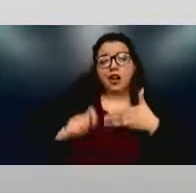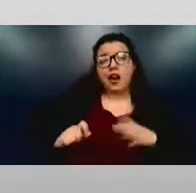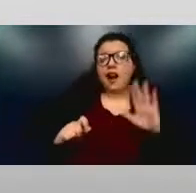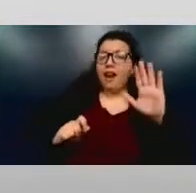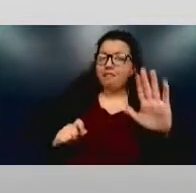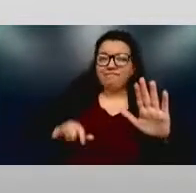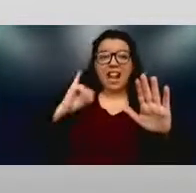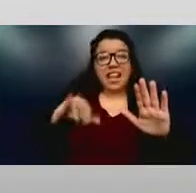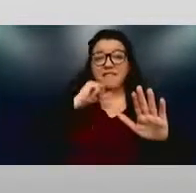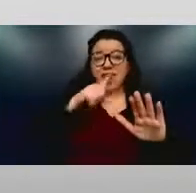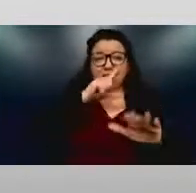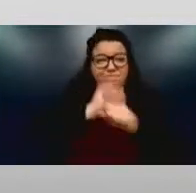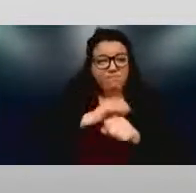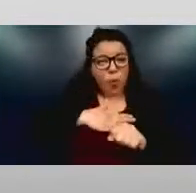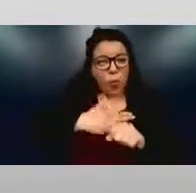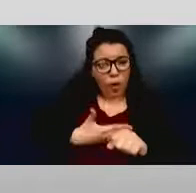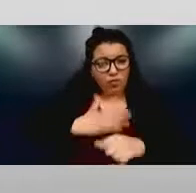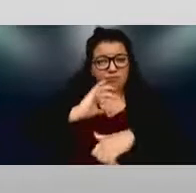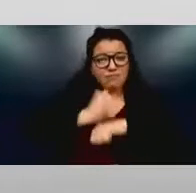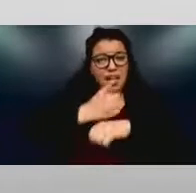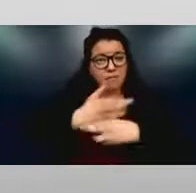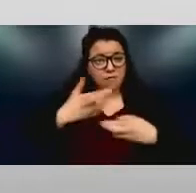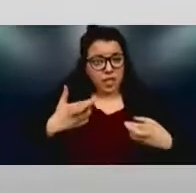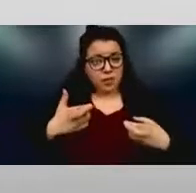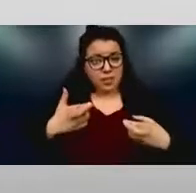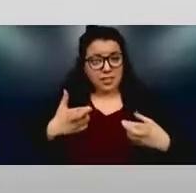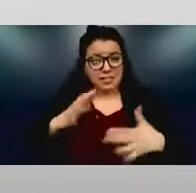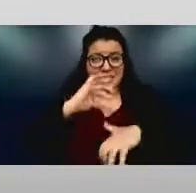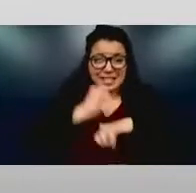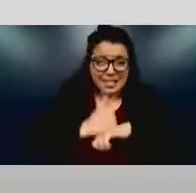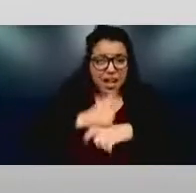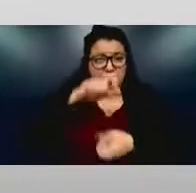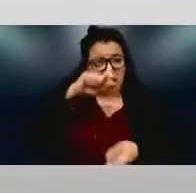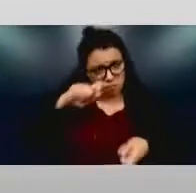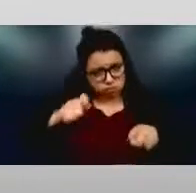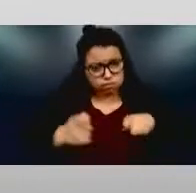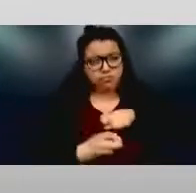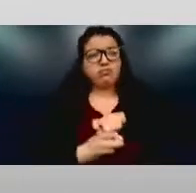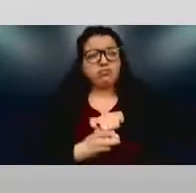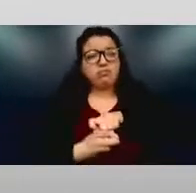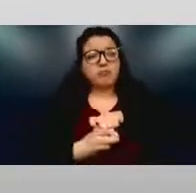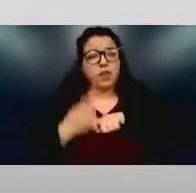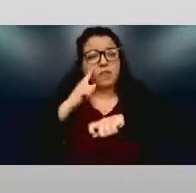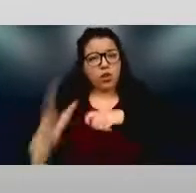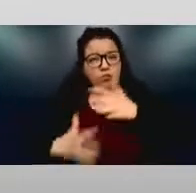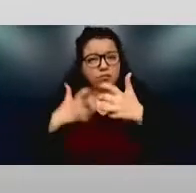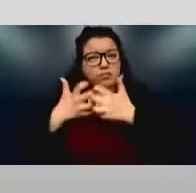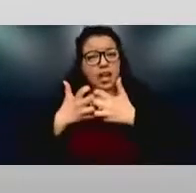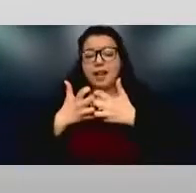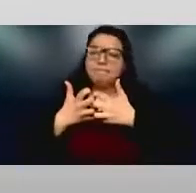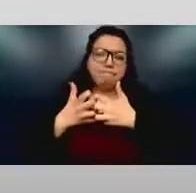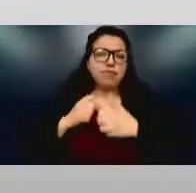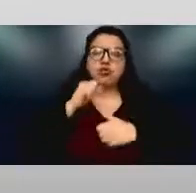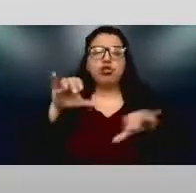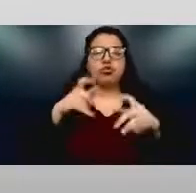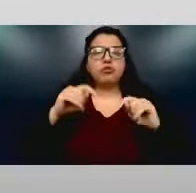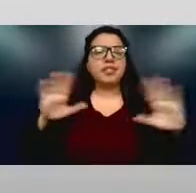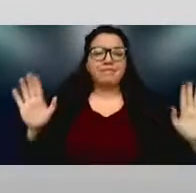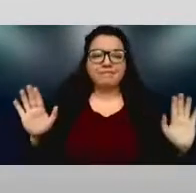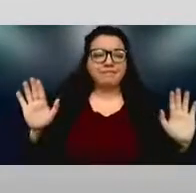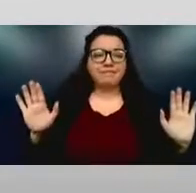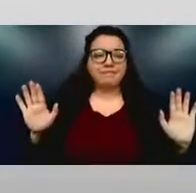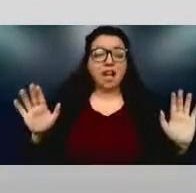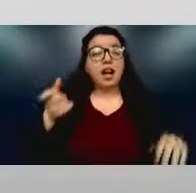then implement the resources, the change that's needed. And the last part of it is this is truly about changing stigma,